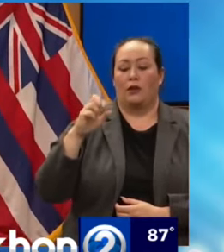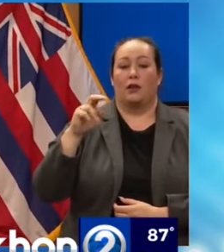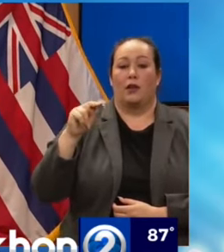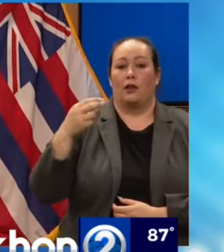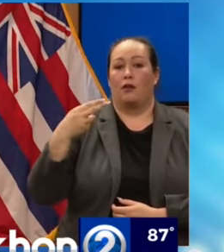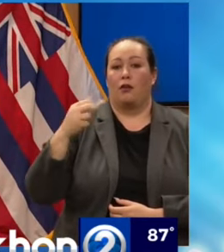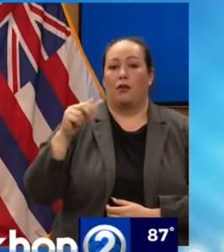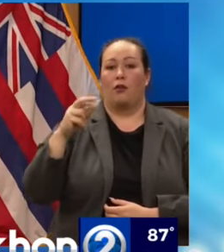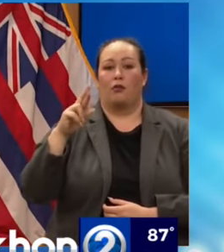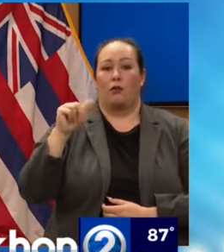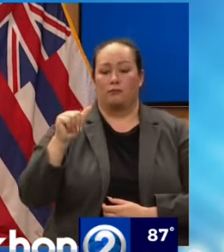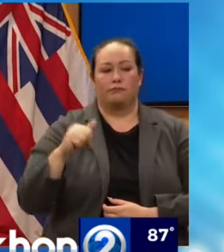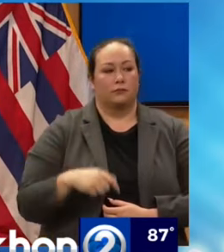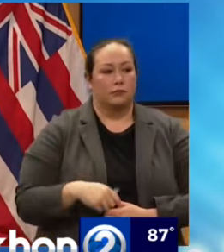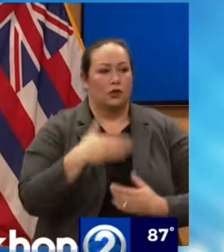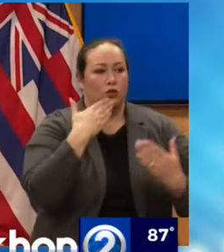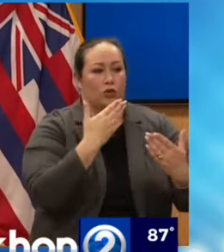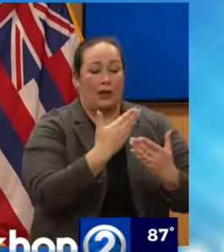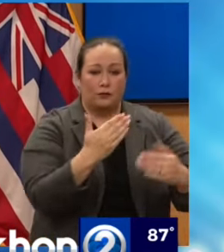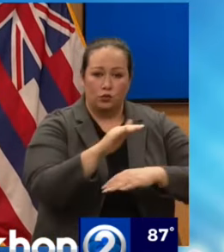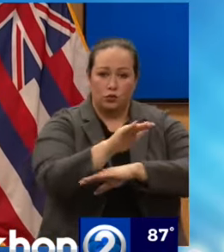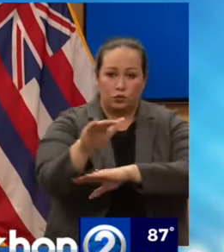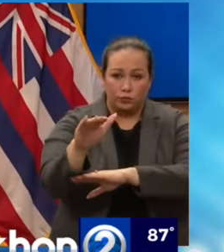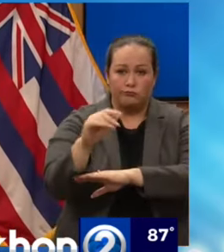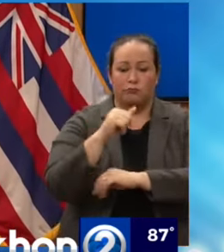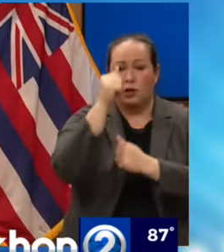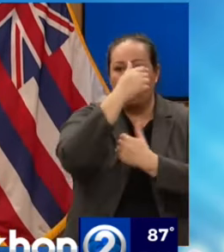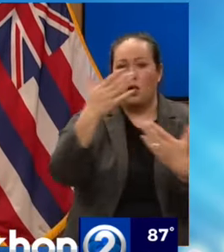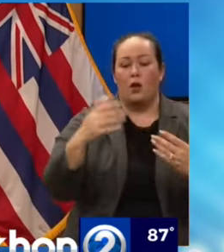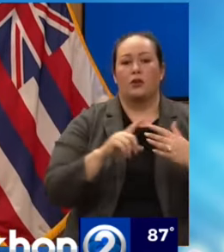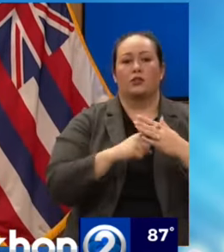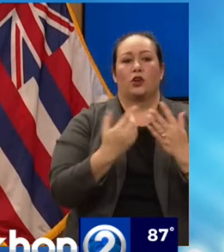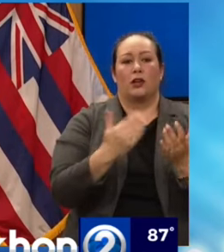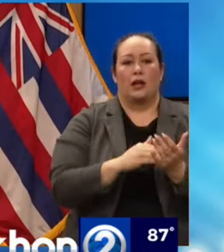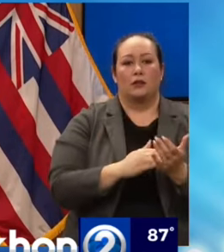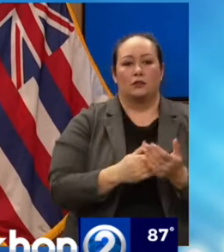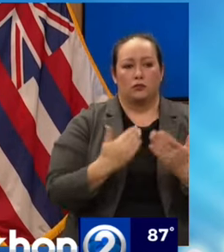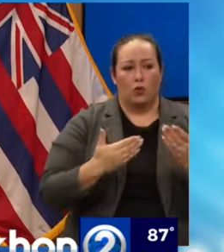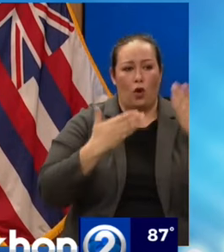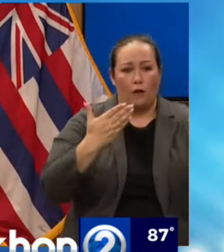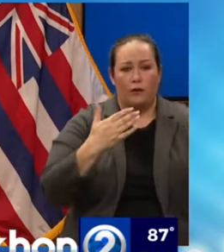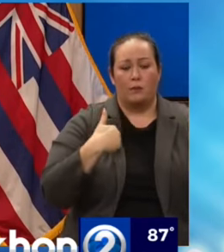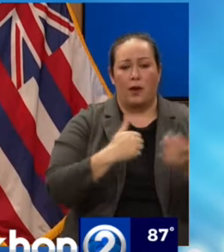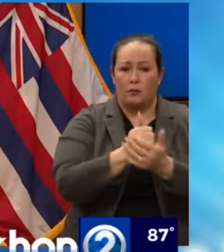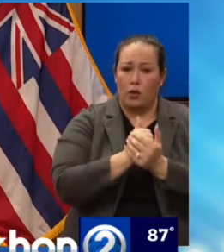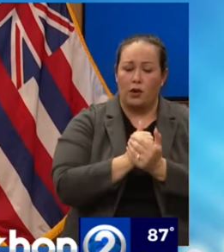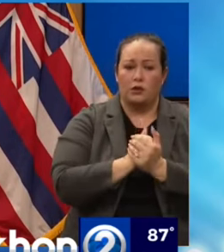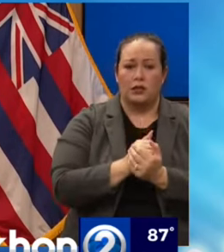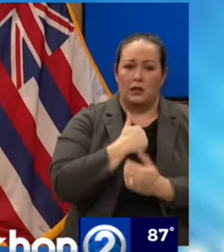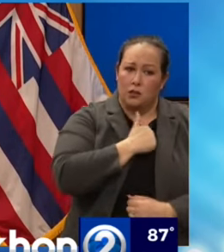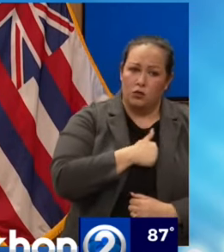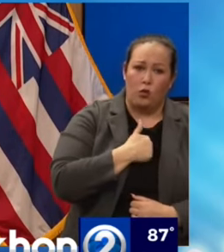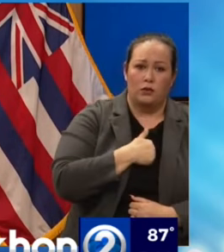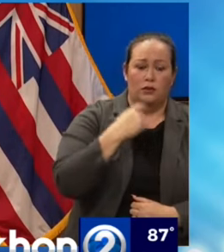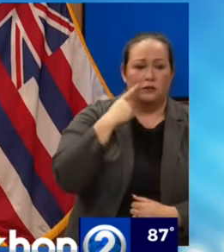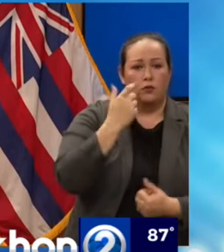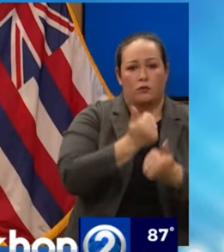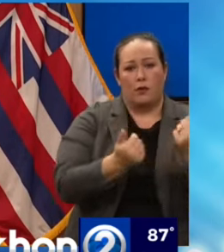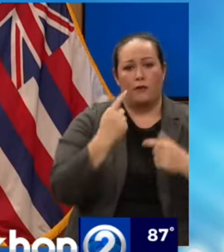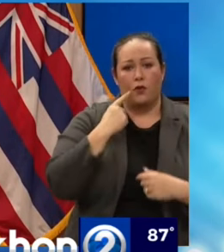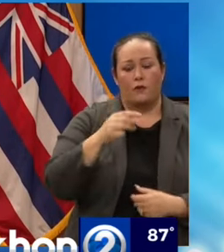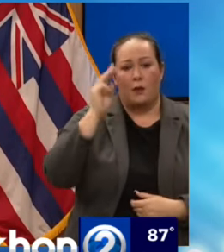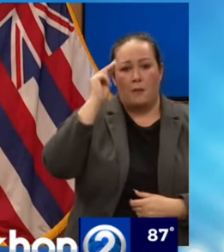Good afternoon and aloha. I'd like to start off again by offering my condolences and prayers to everyone from Maui, to include